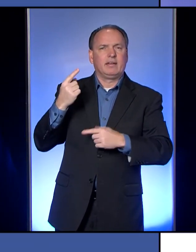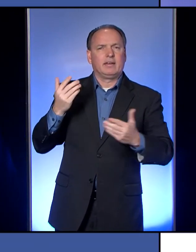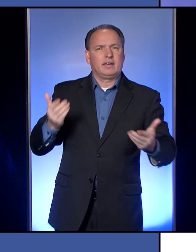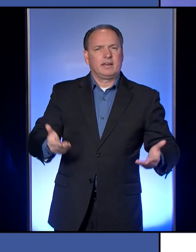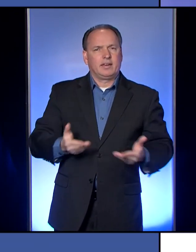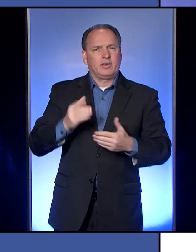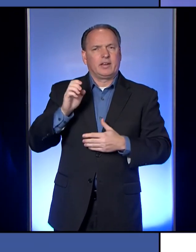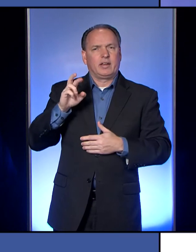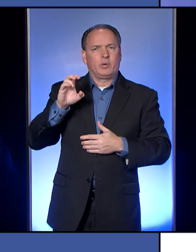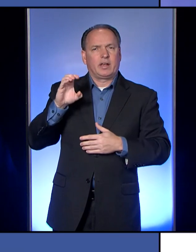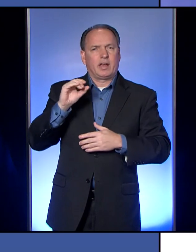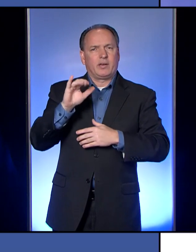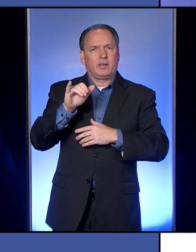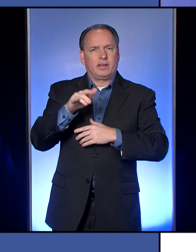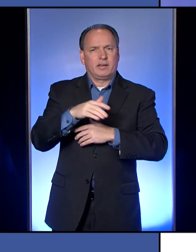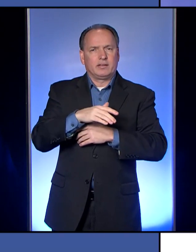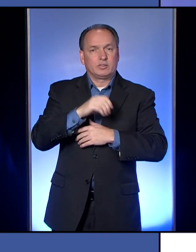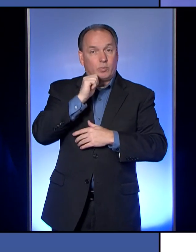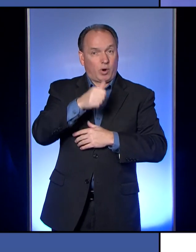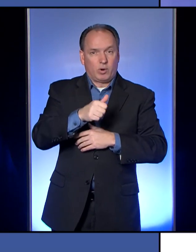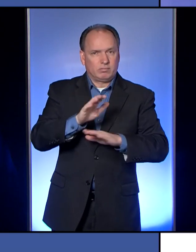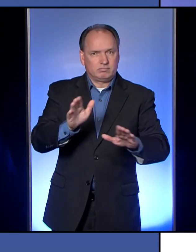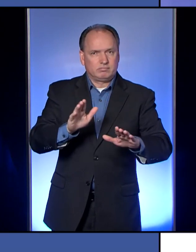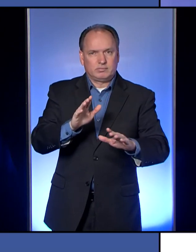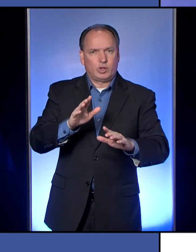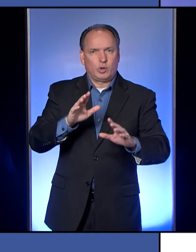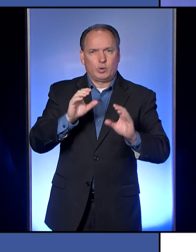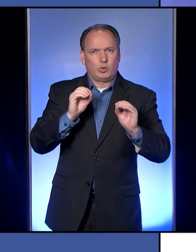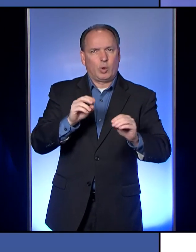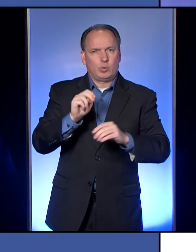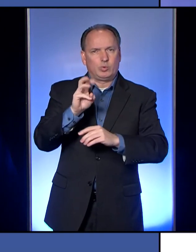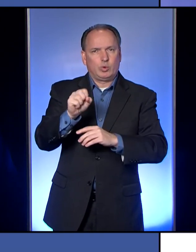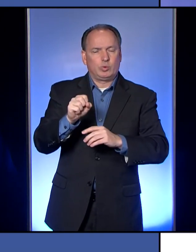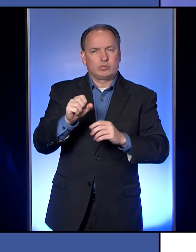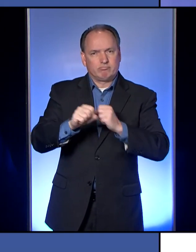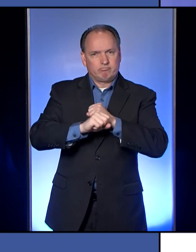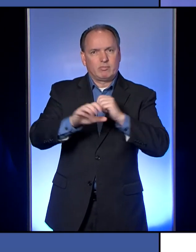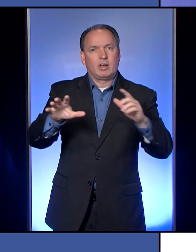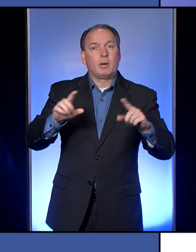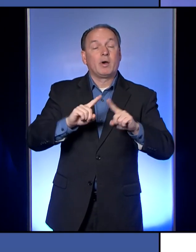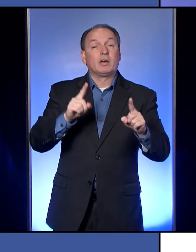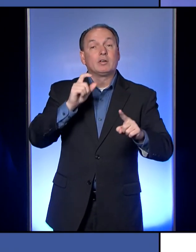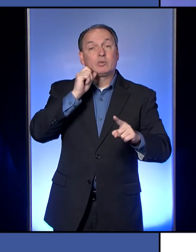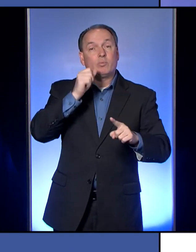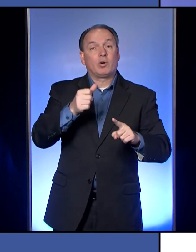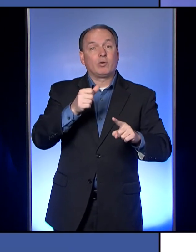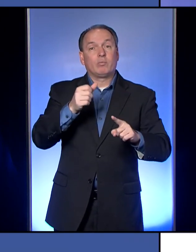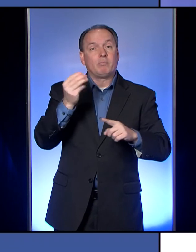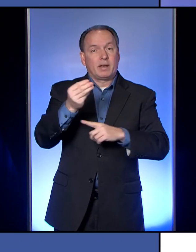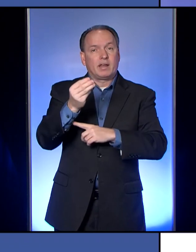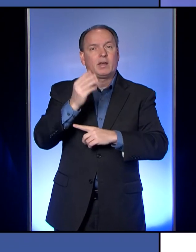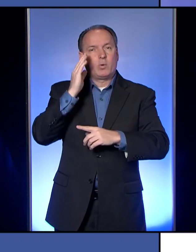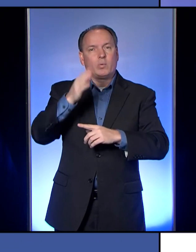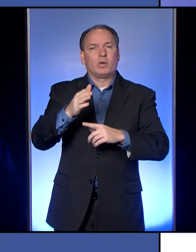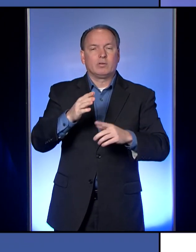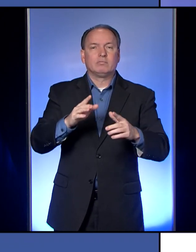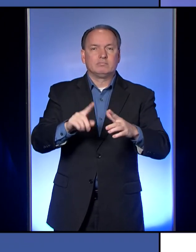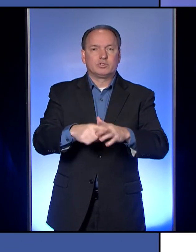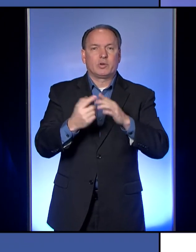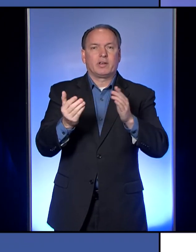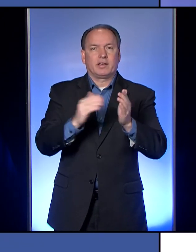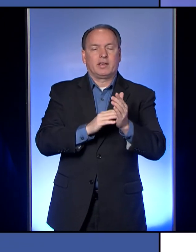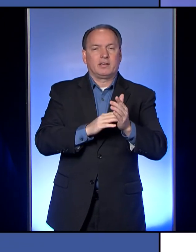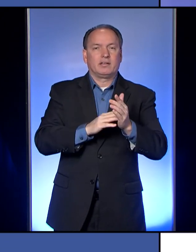I will not be with you tomorrow on Sunday, but we'll be back on Monday with more information about COVID-19 pandemic here in Erie County.